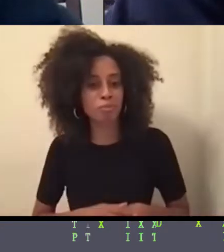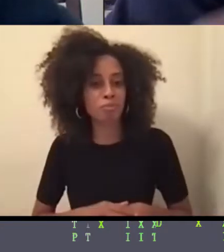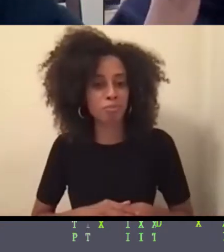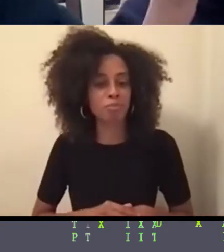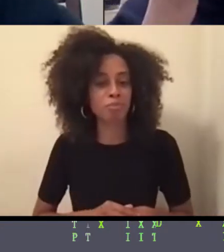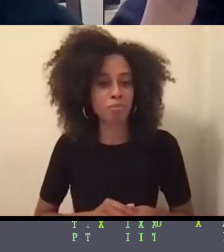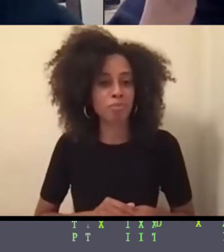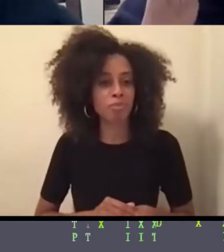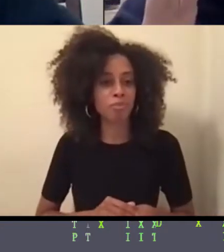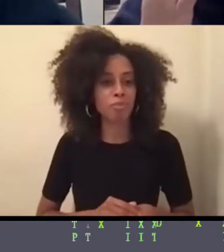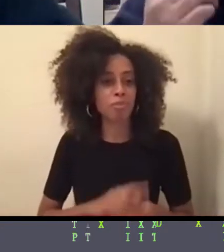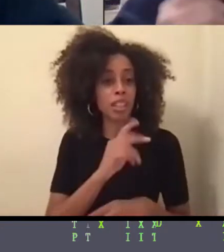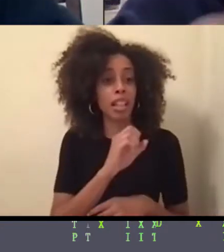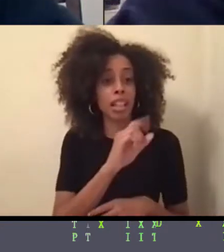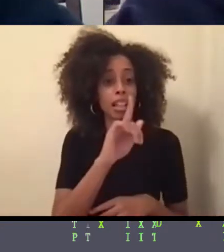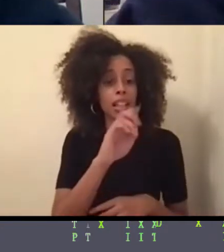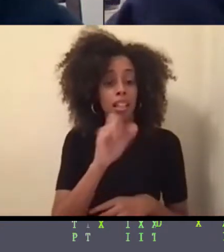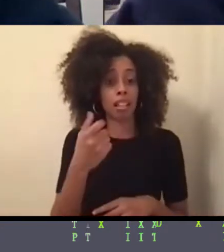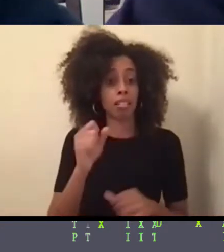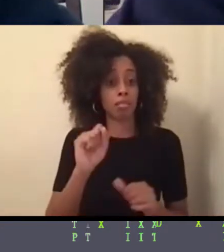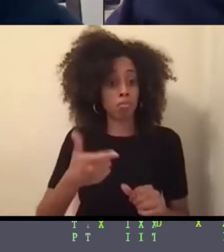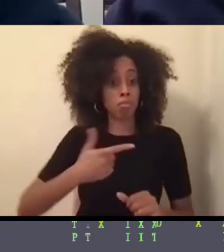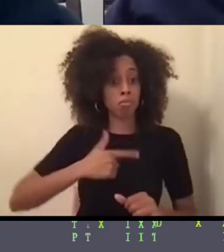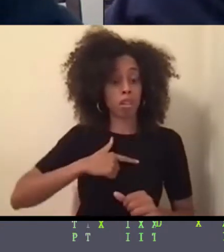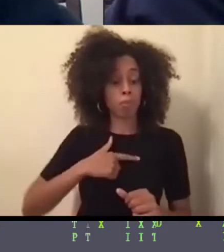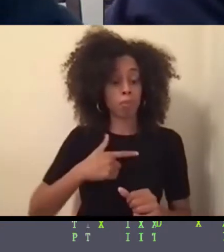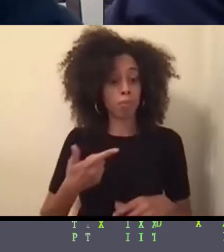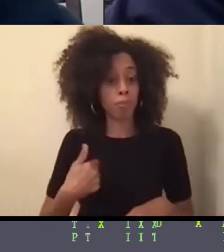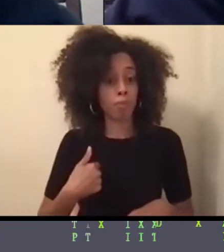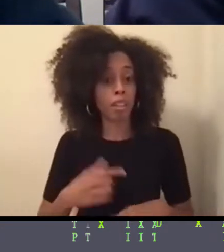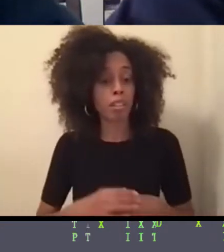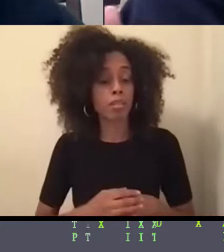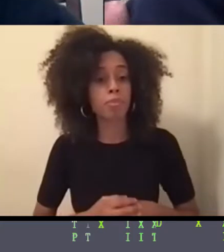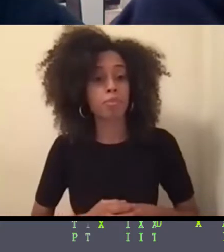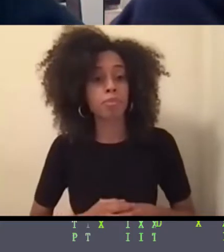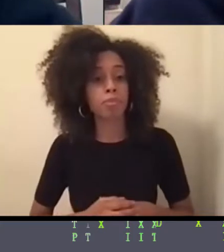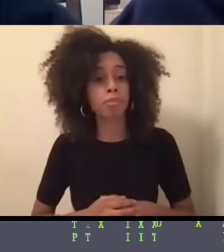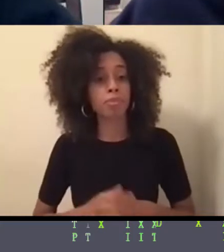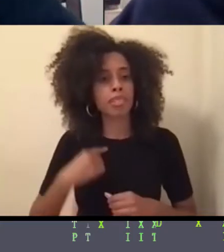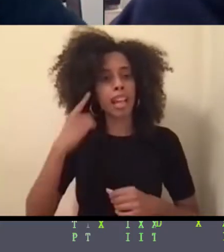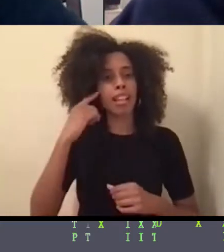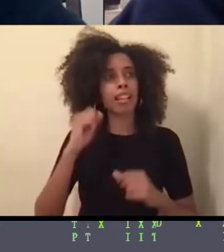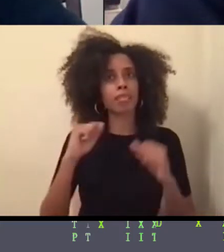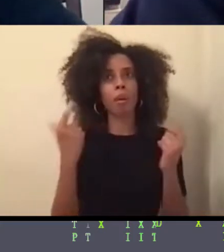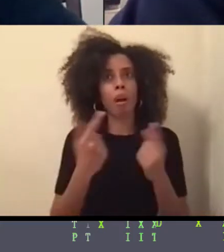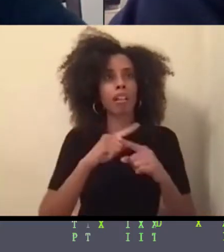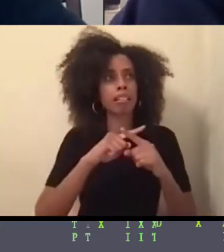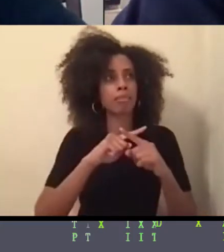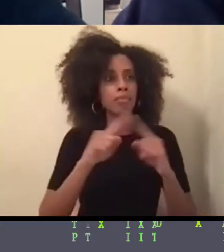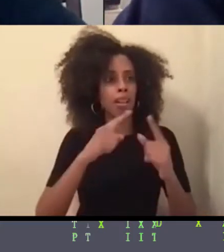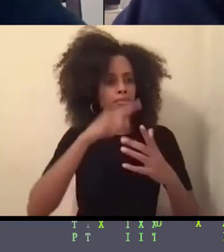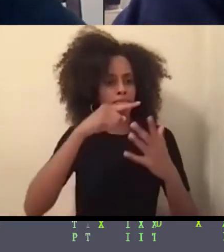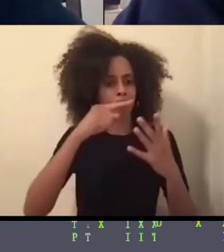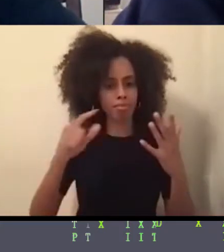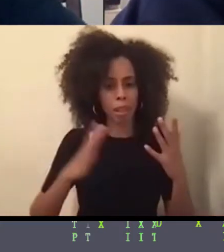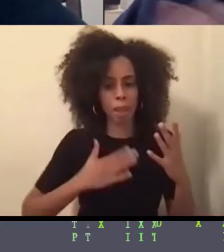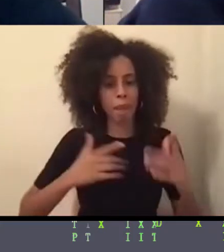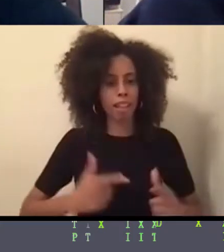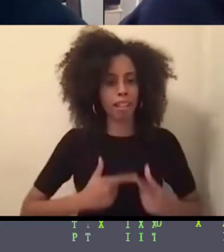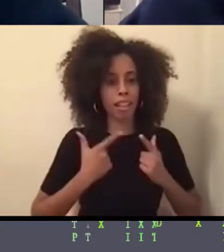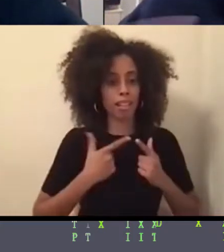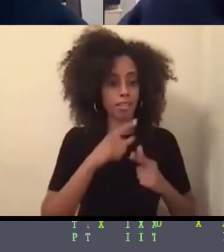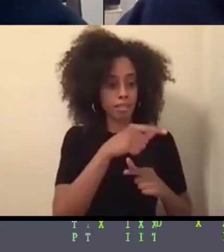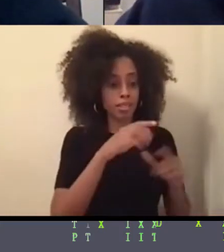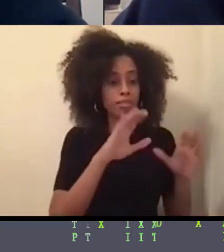I can hop in next. So I think just, yeah, all the different facets of my life. So I have my community of grad